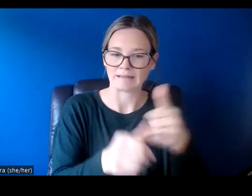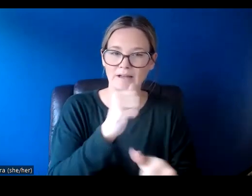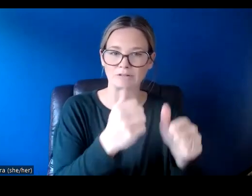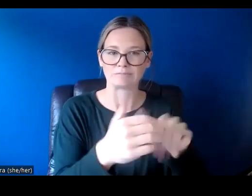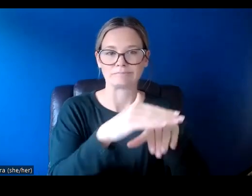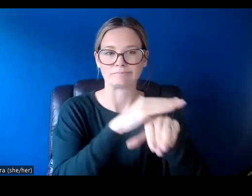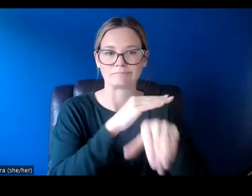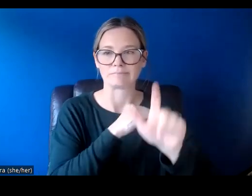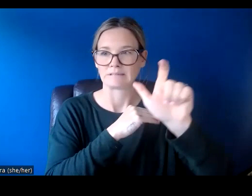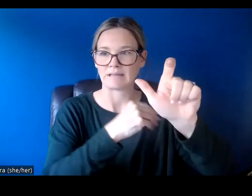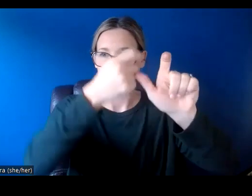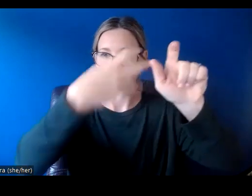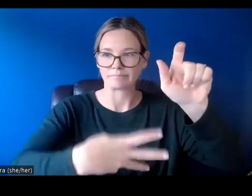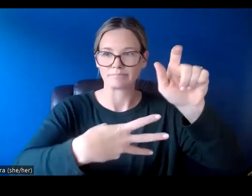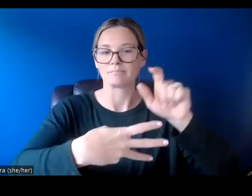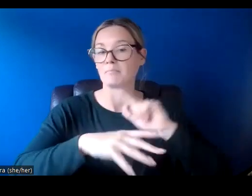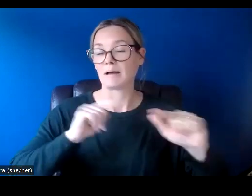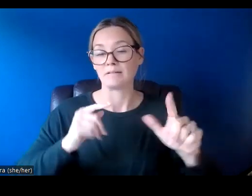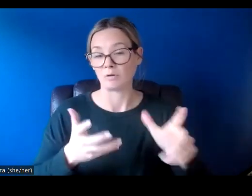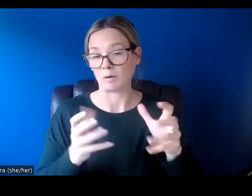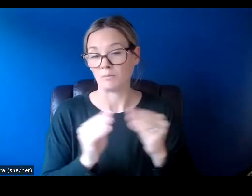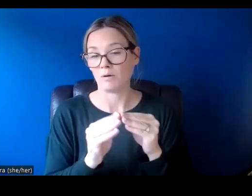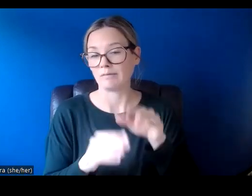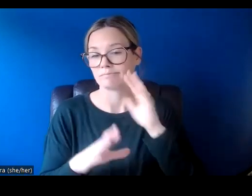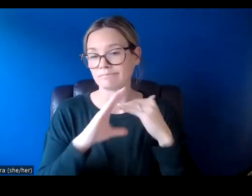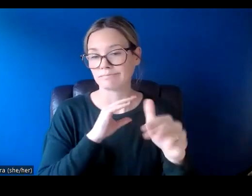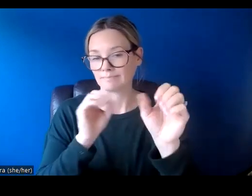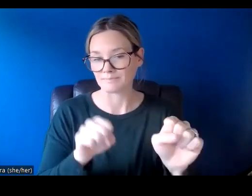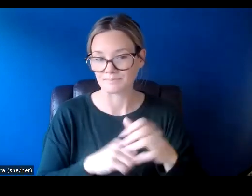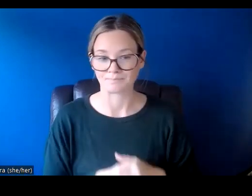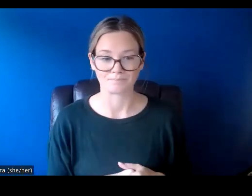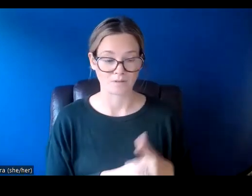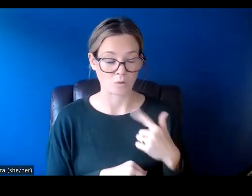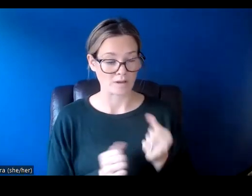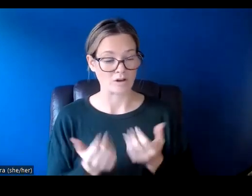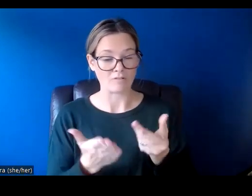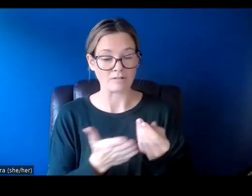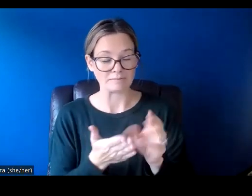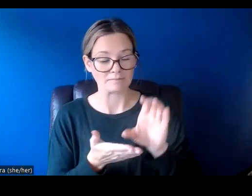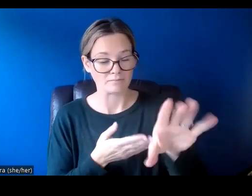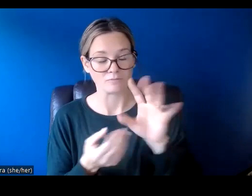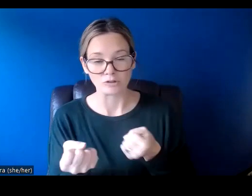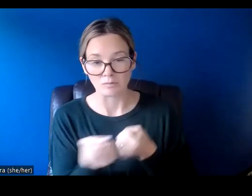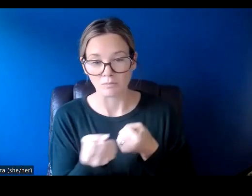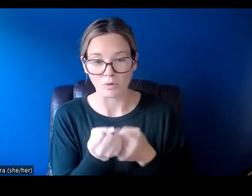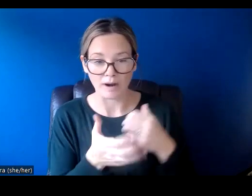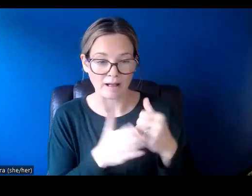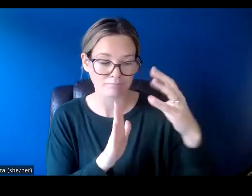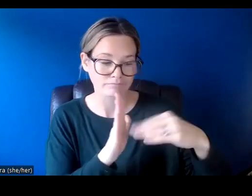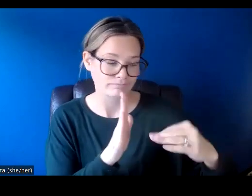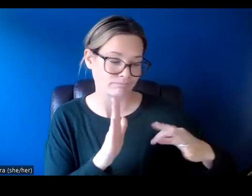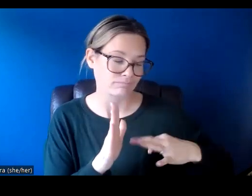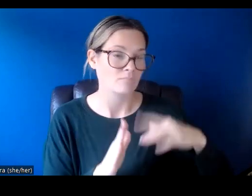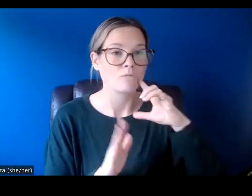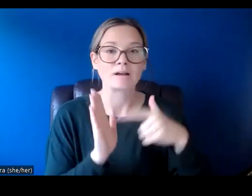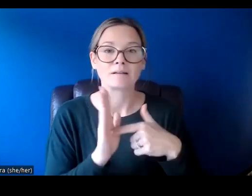but we're happy to send these out if you need them. We can provide funds to support application assistance, for example, the cost of